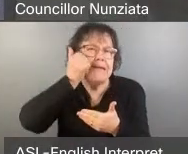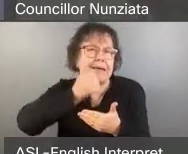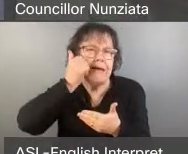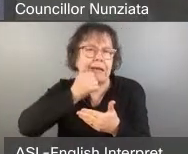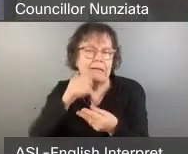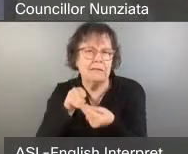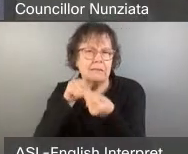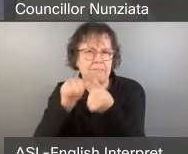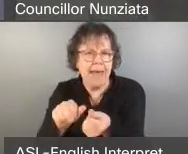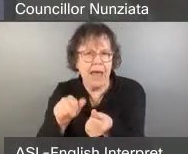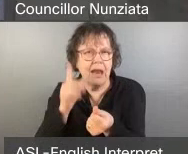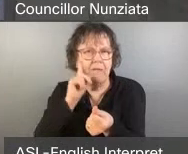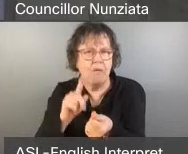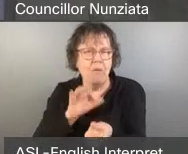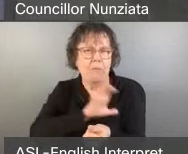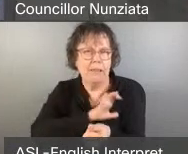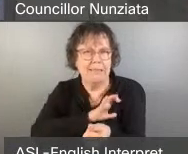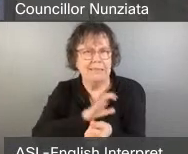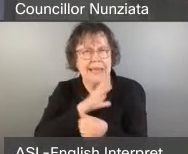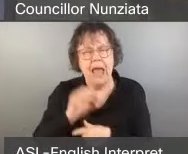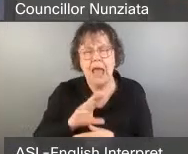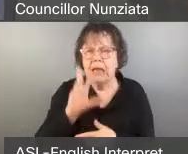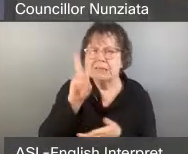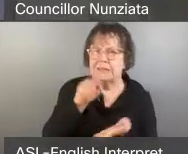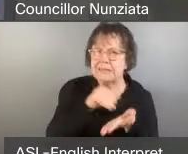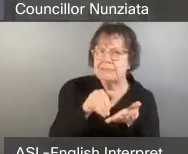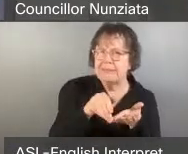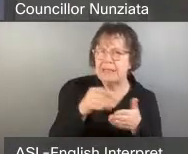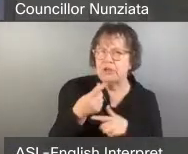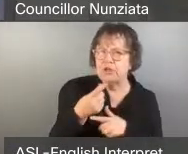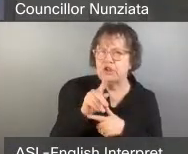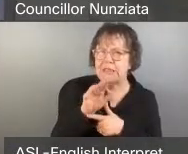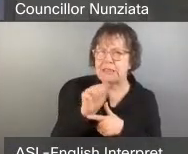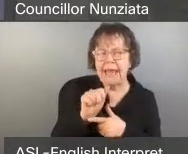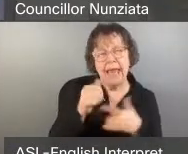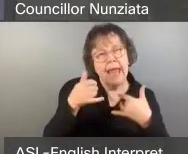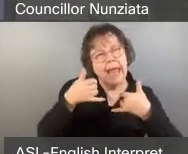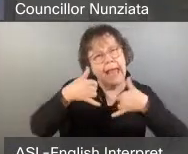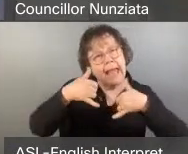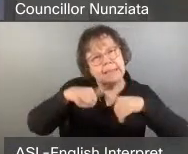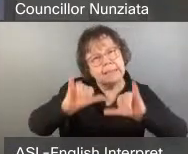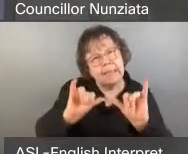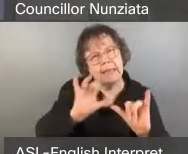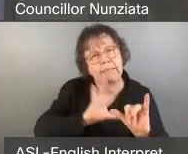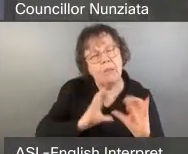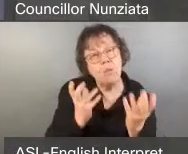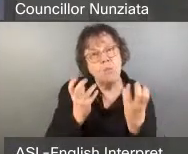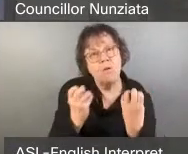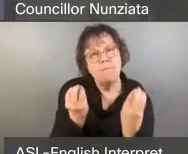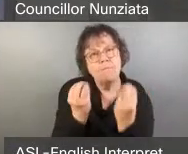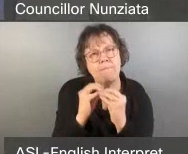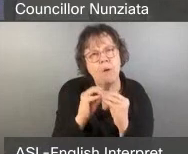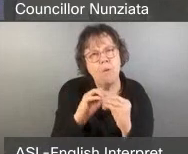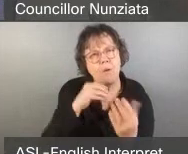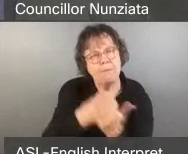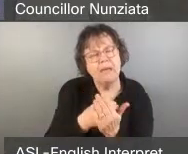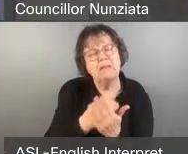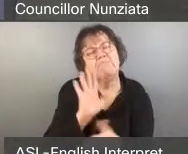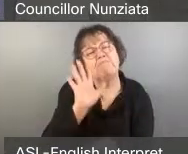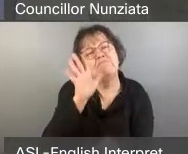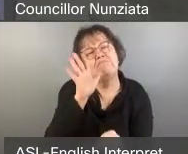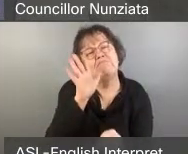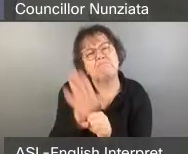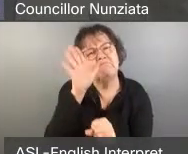Toronto and over $6 million in the GTA. And they still want more money. This needs to stop.